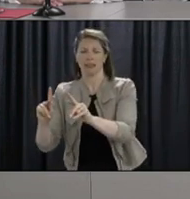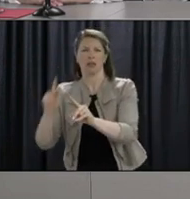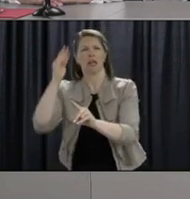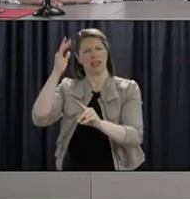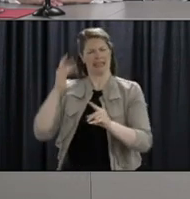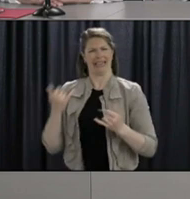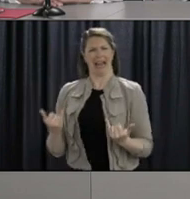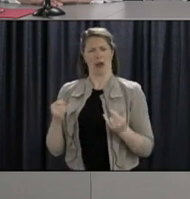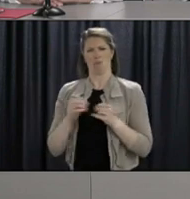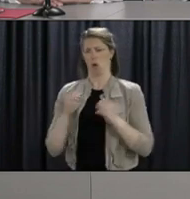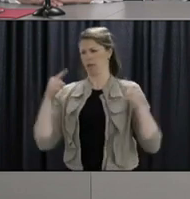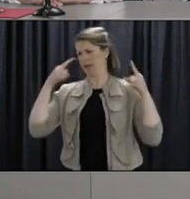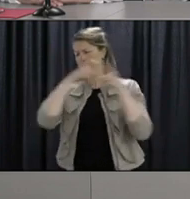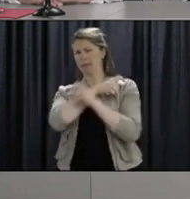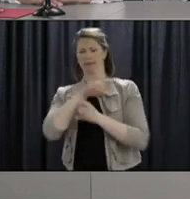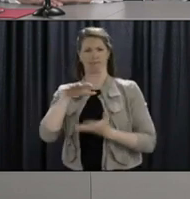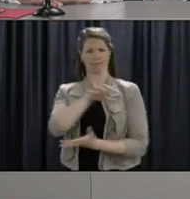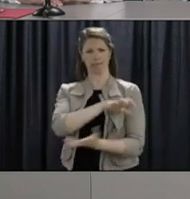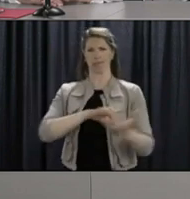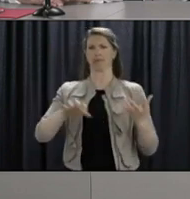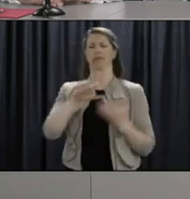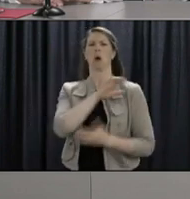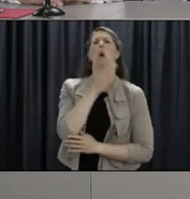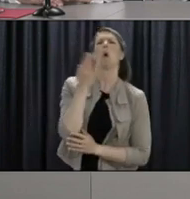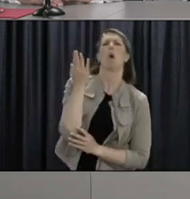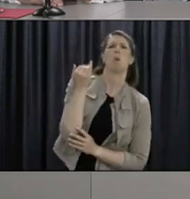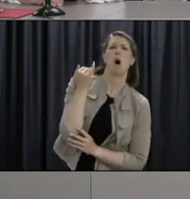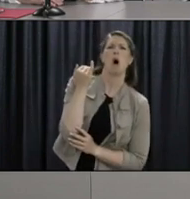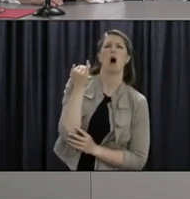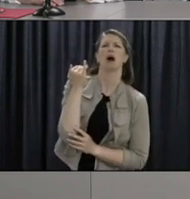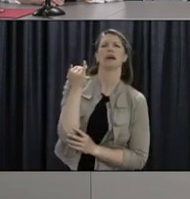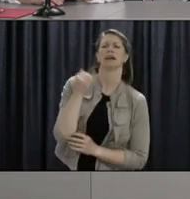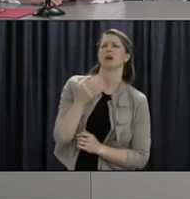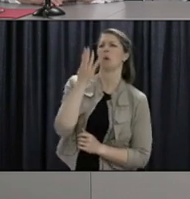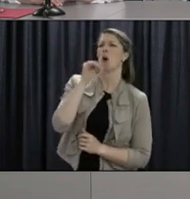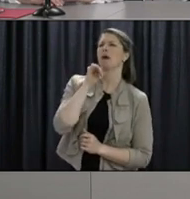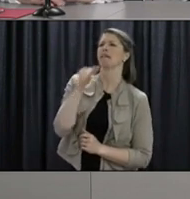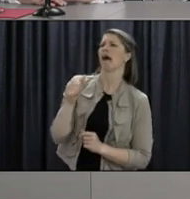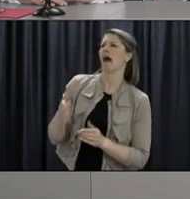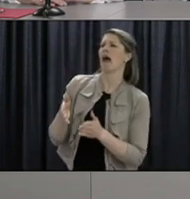keep your gatherings to only say six or eight people from a couple of homes.